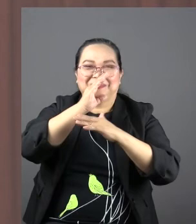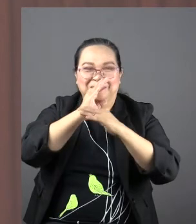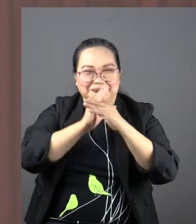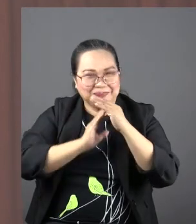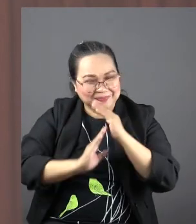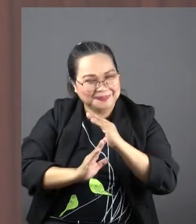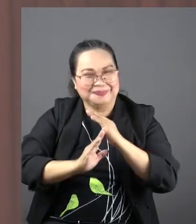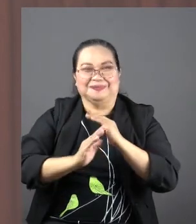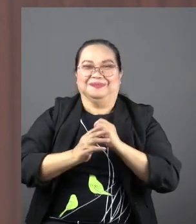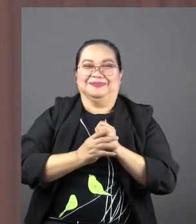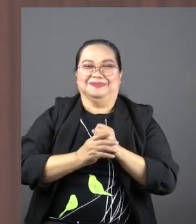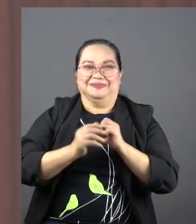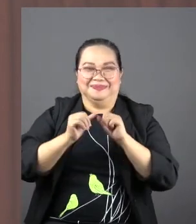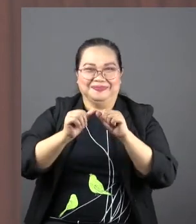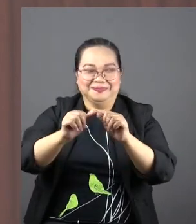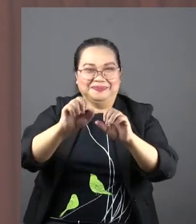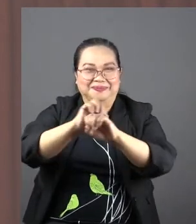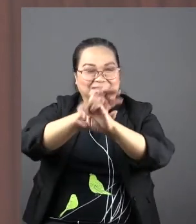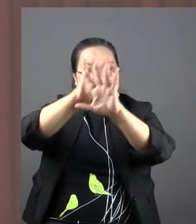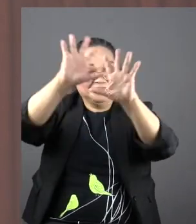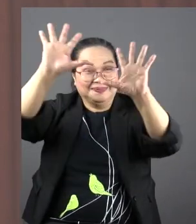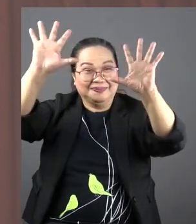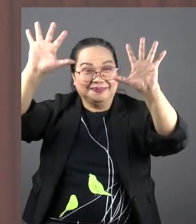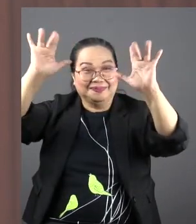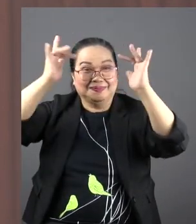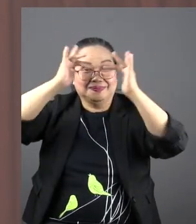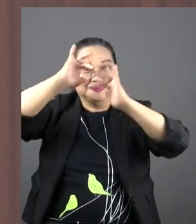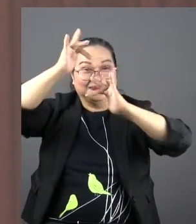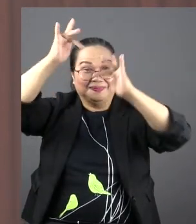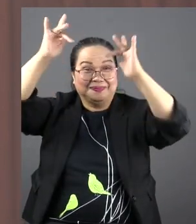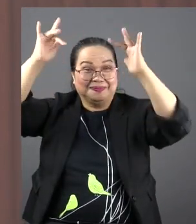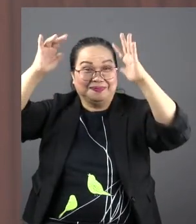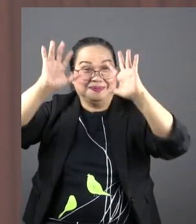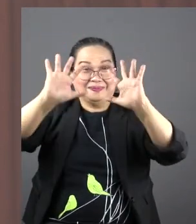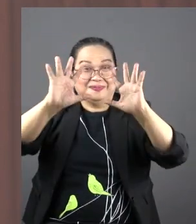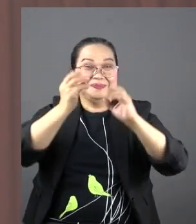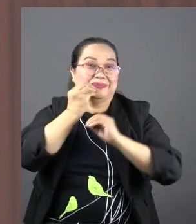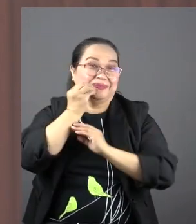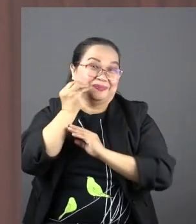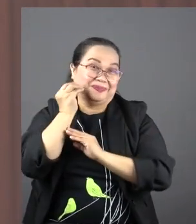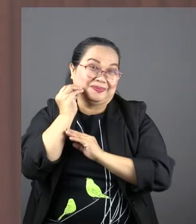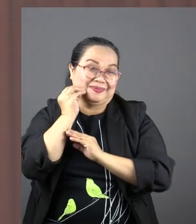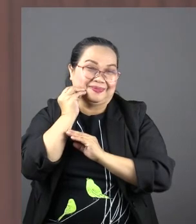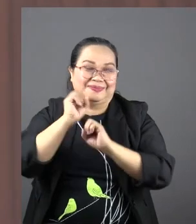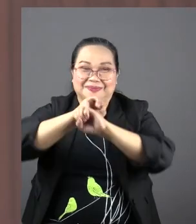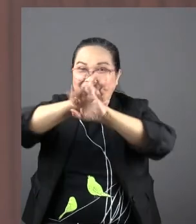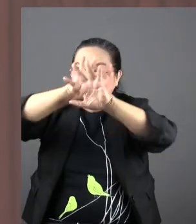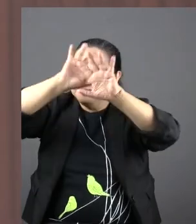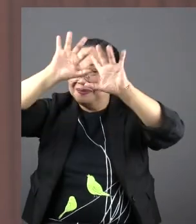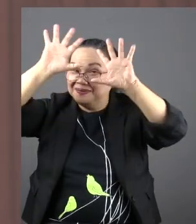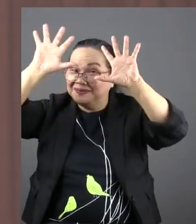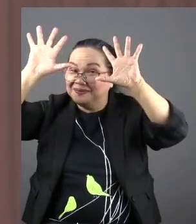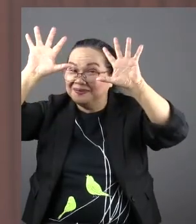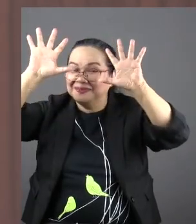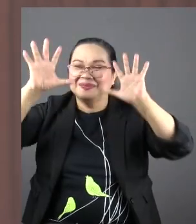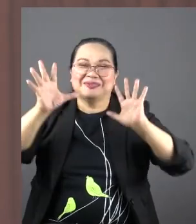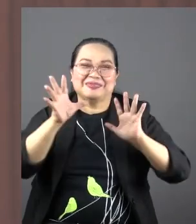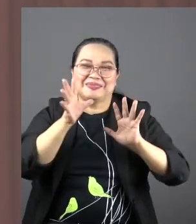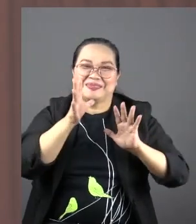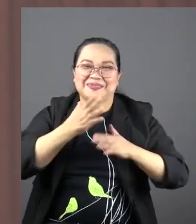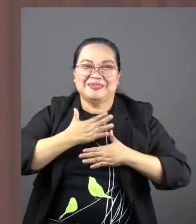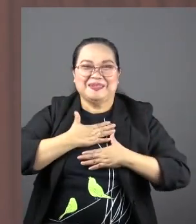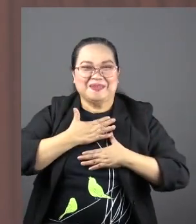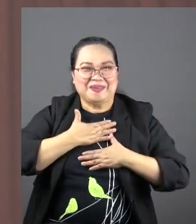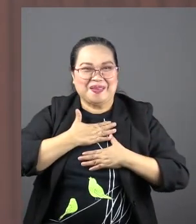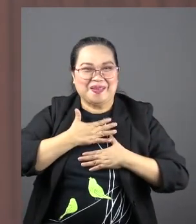to keep your life shining in your homes. Keep shining, moms. And happy Mother's